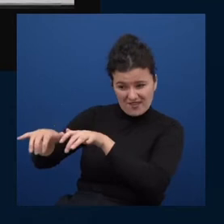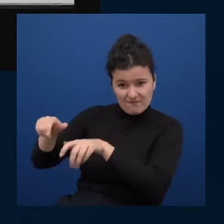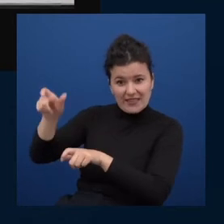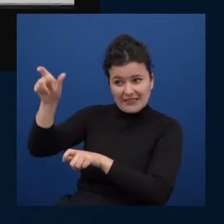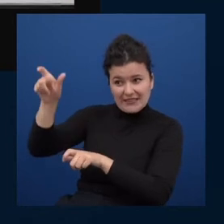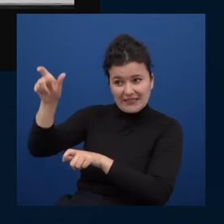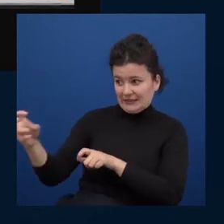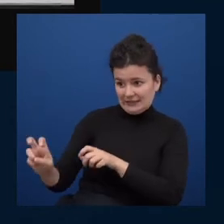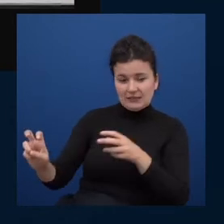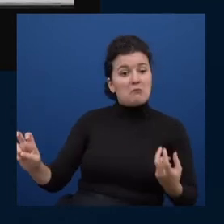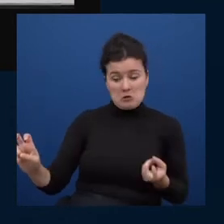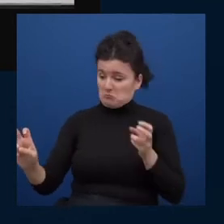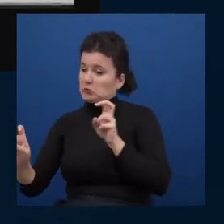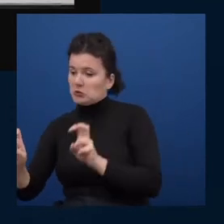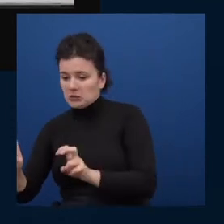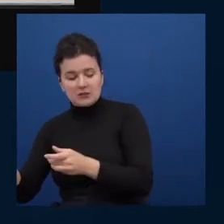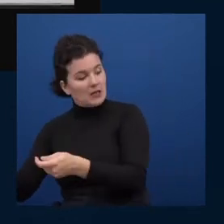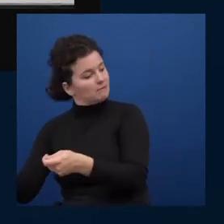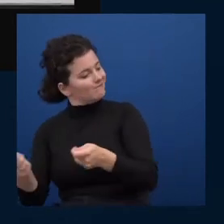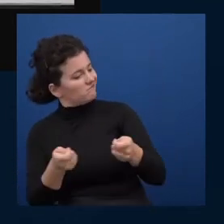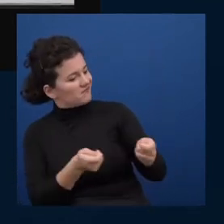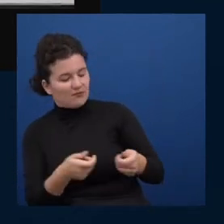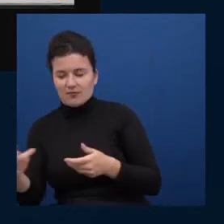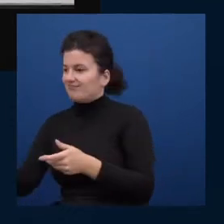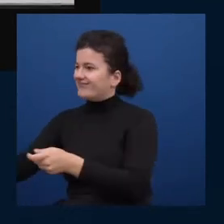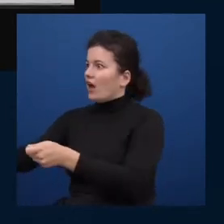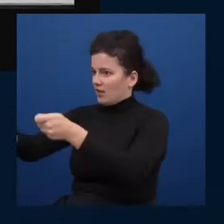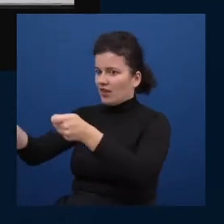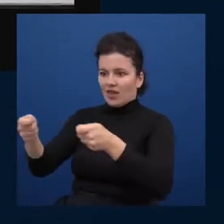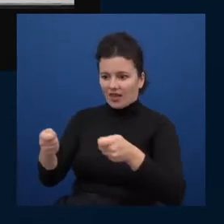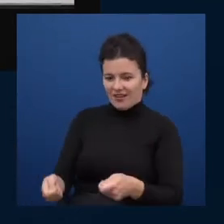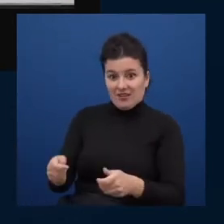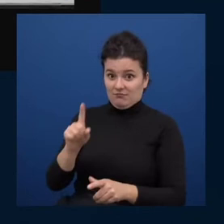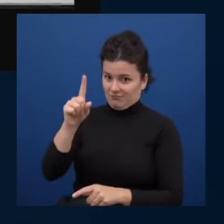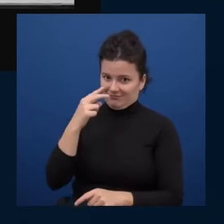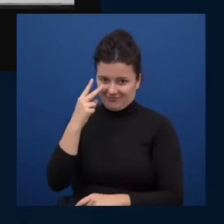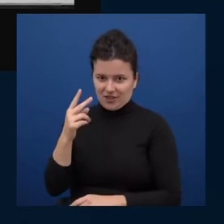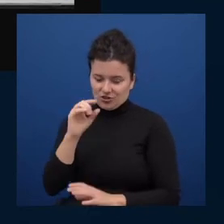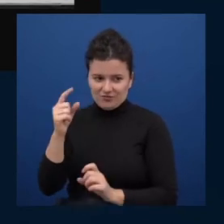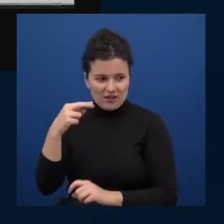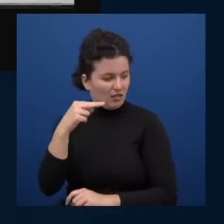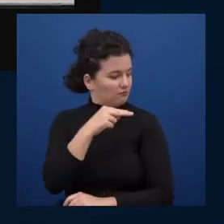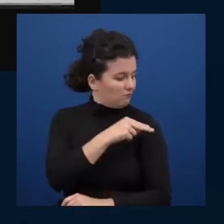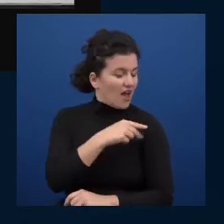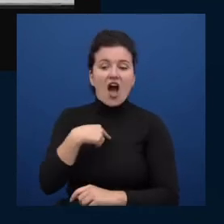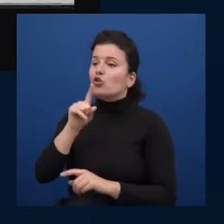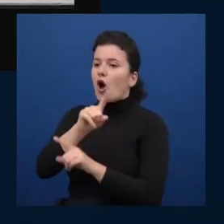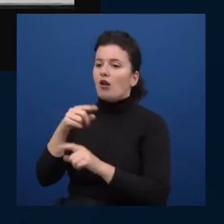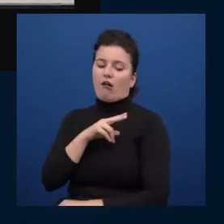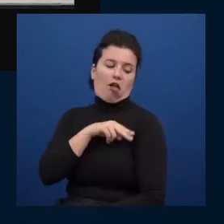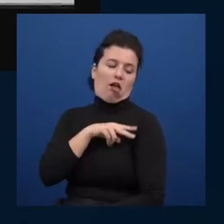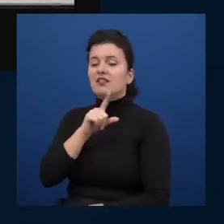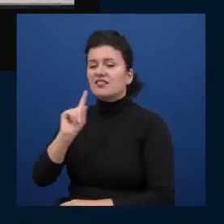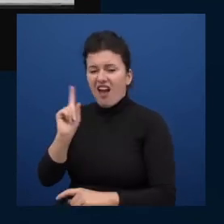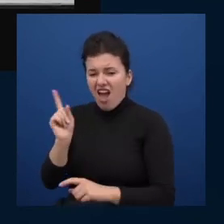and that you might find that intimidating like they're like looking over your shoulder but in fact they were being very helpful and very supportive